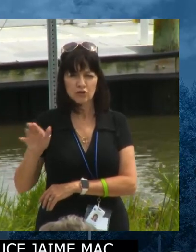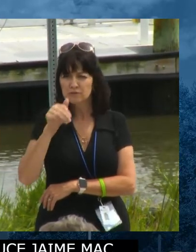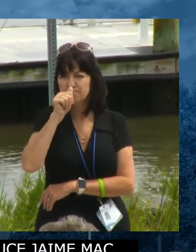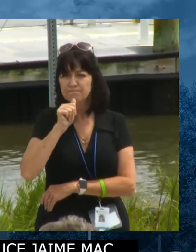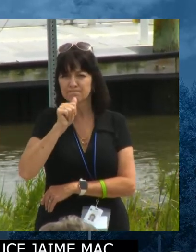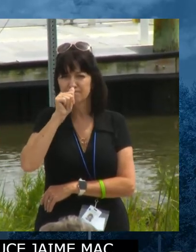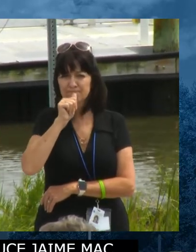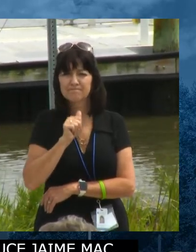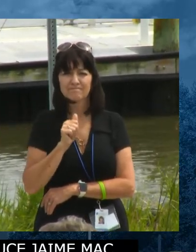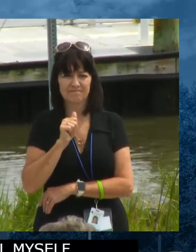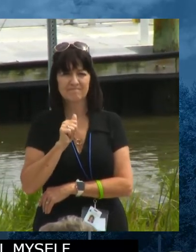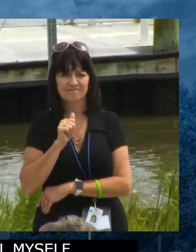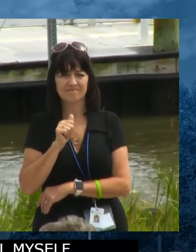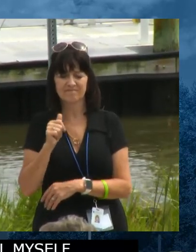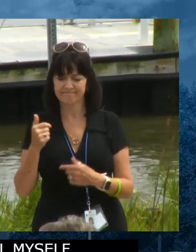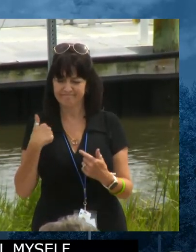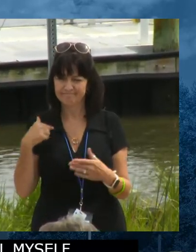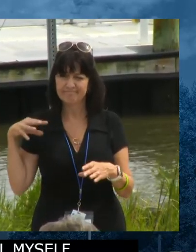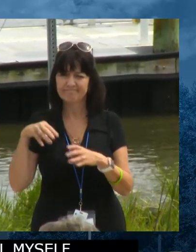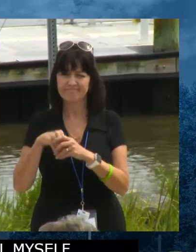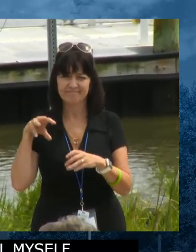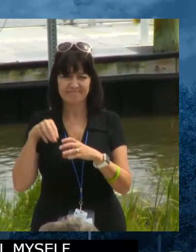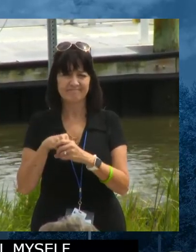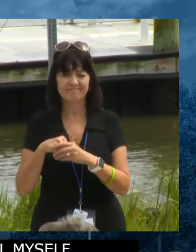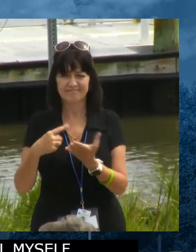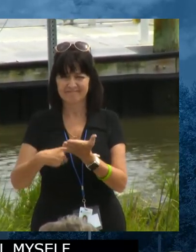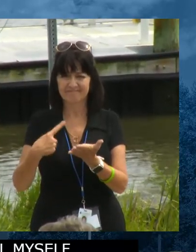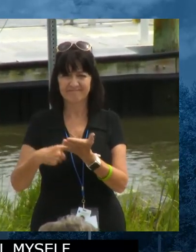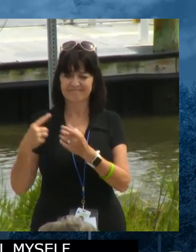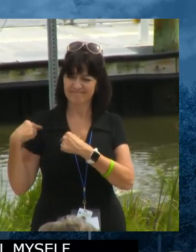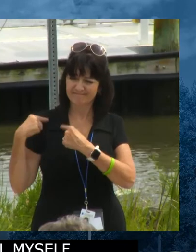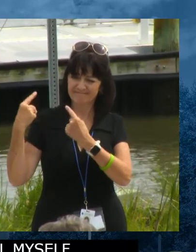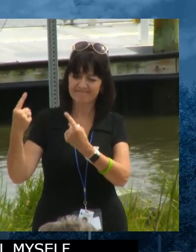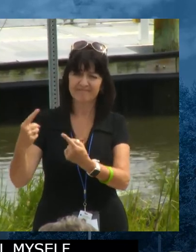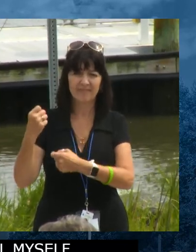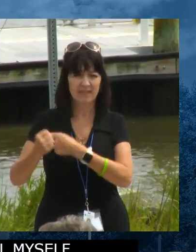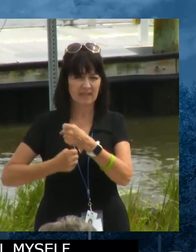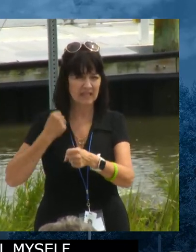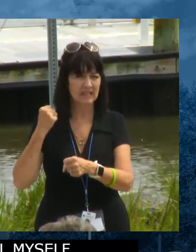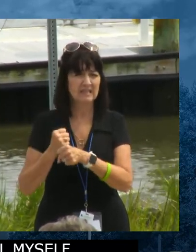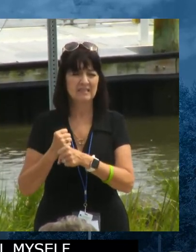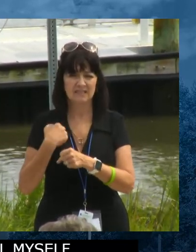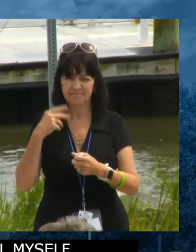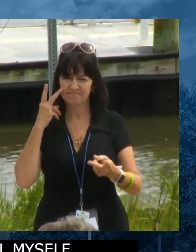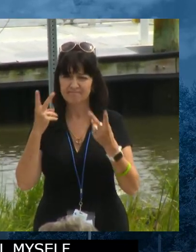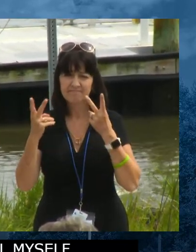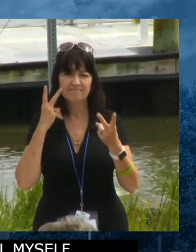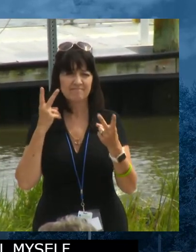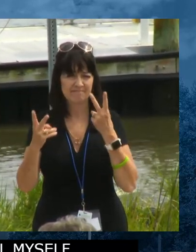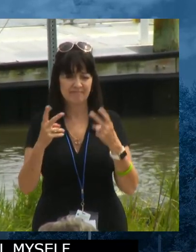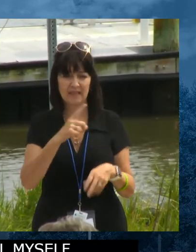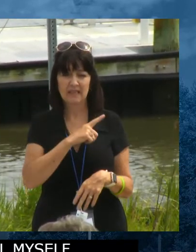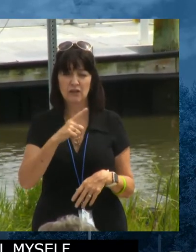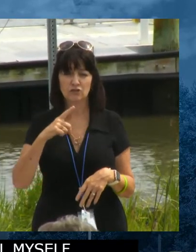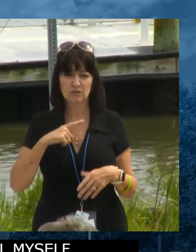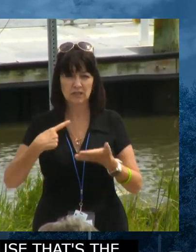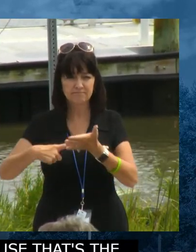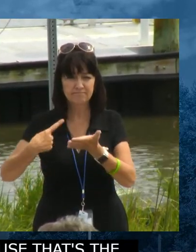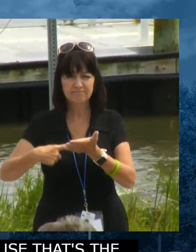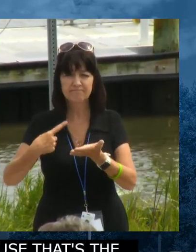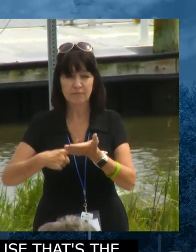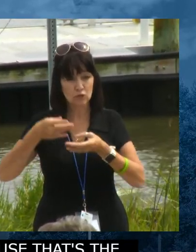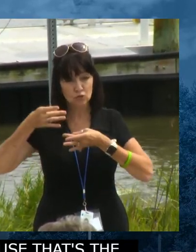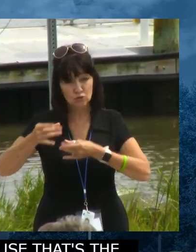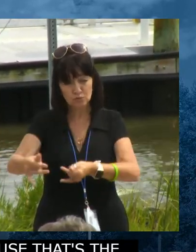I've been part of a lot of the conversations over the last few years and sessions in the legislature. And I can assure you, it was not a smooth path. And